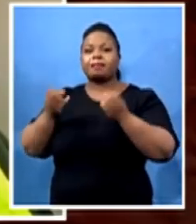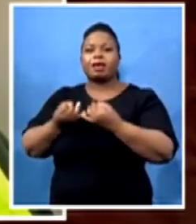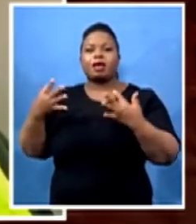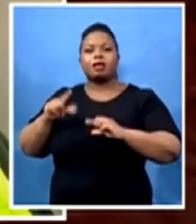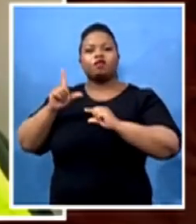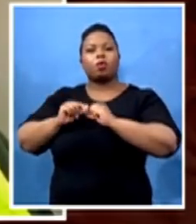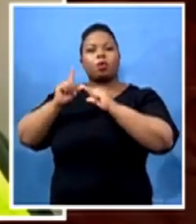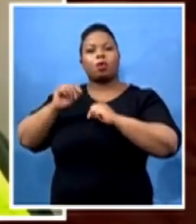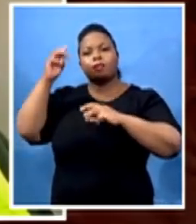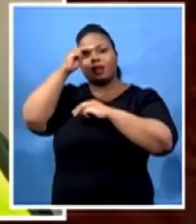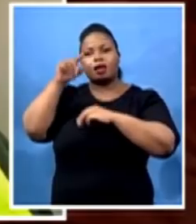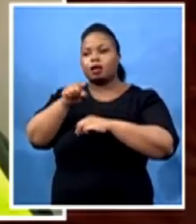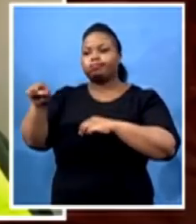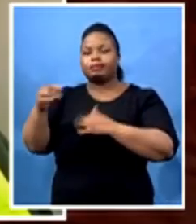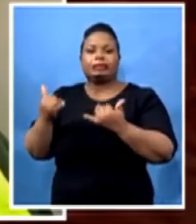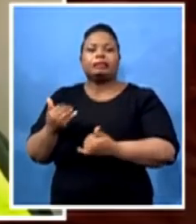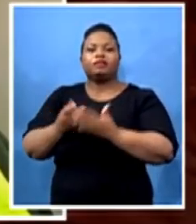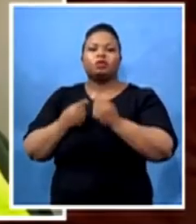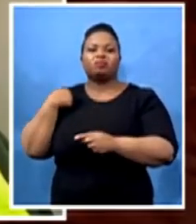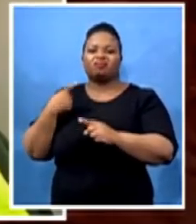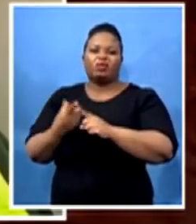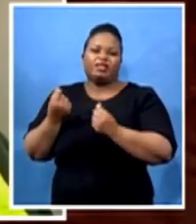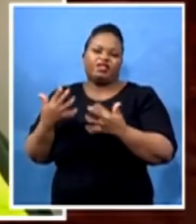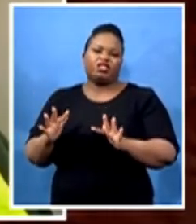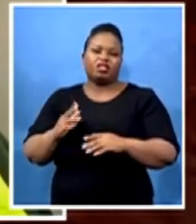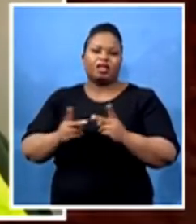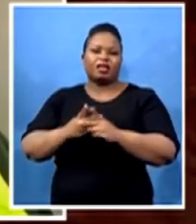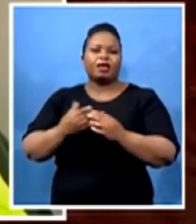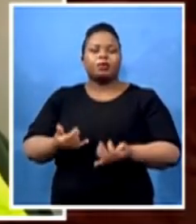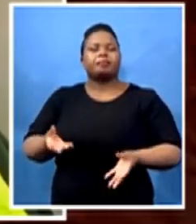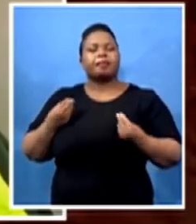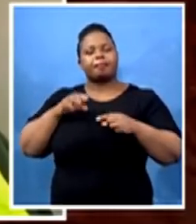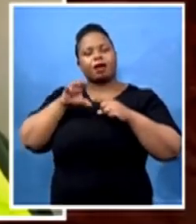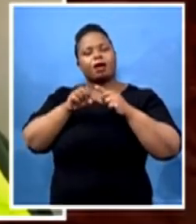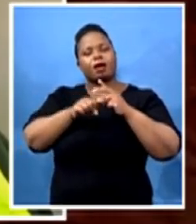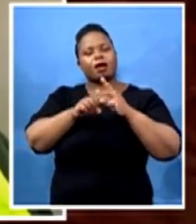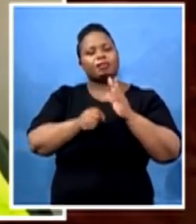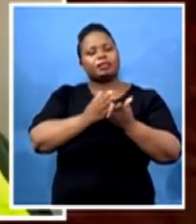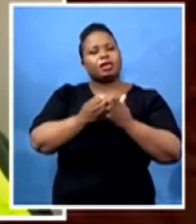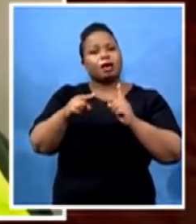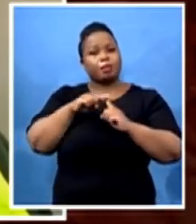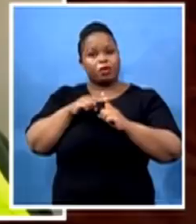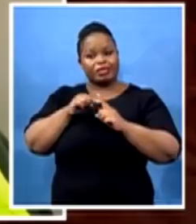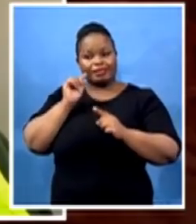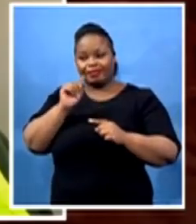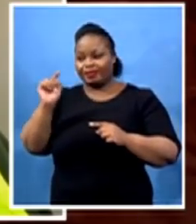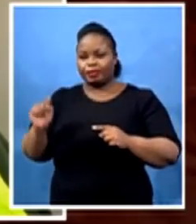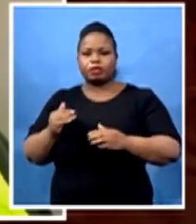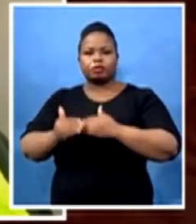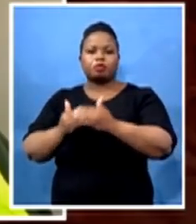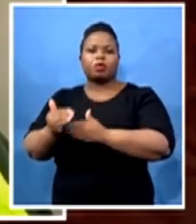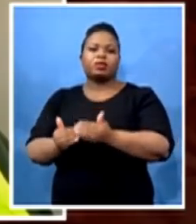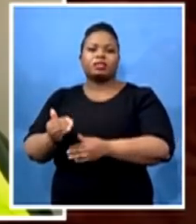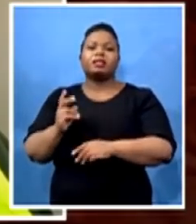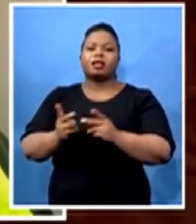and we have been able to pick up certain positive cases through this particular process. And that has been able to us to